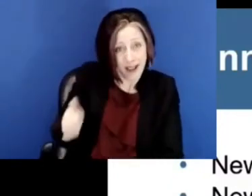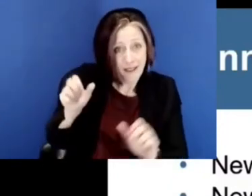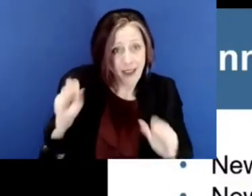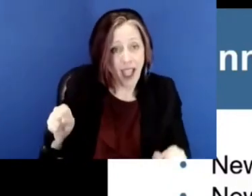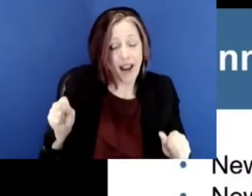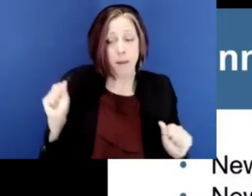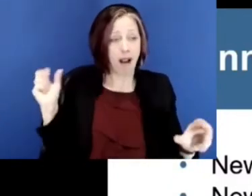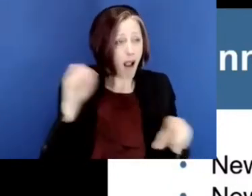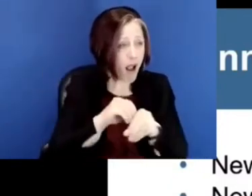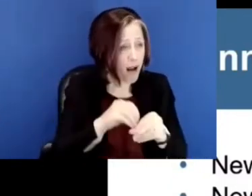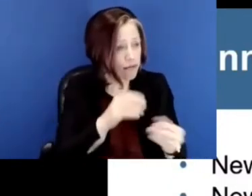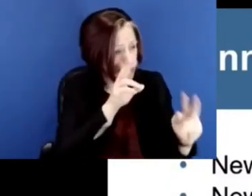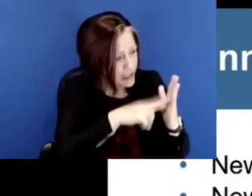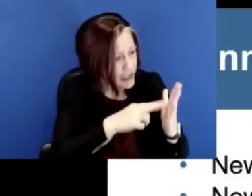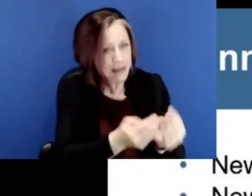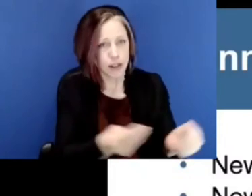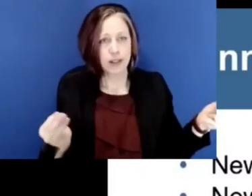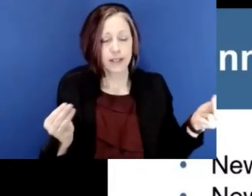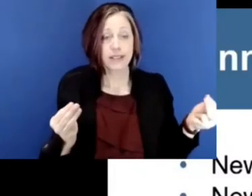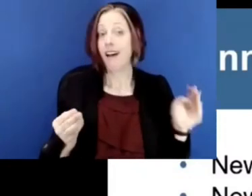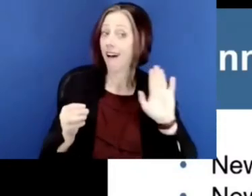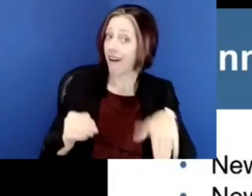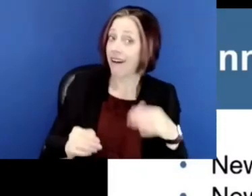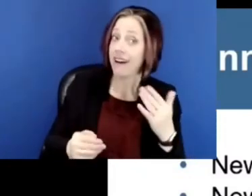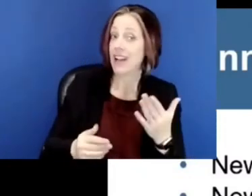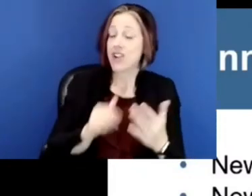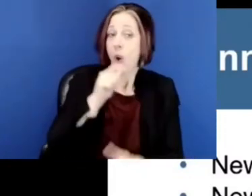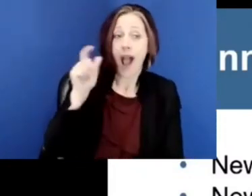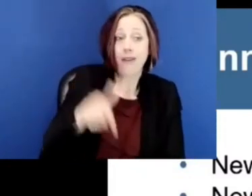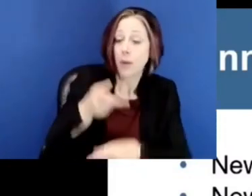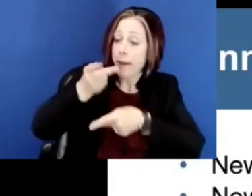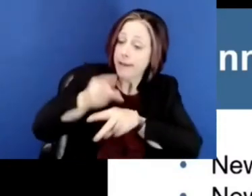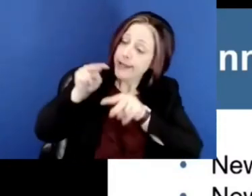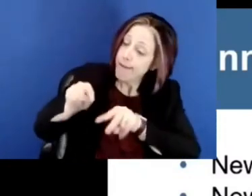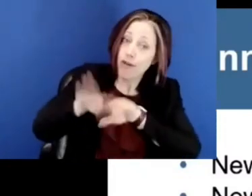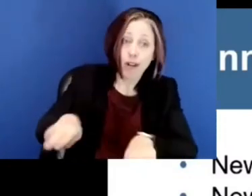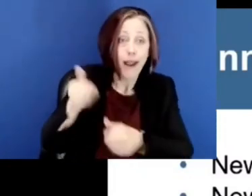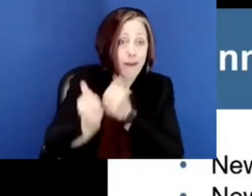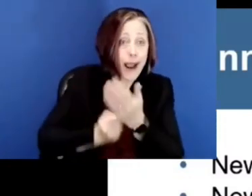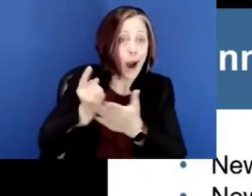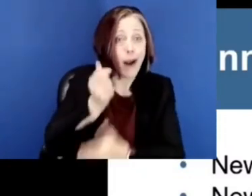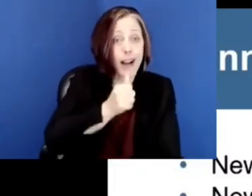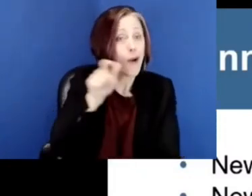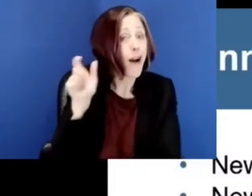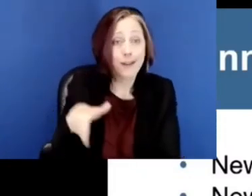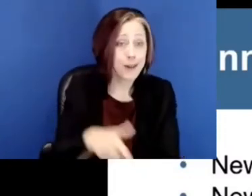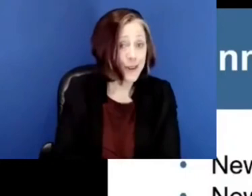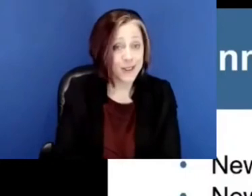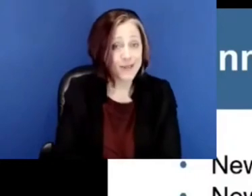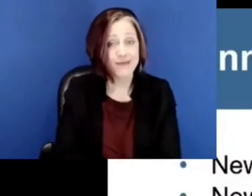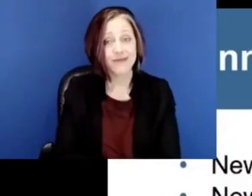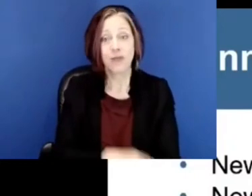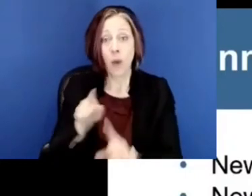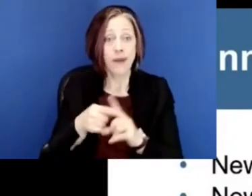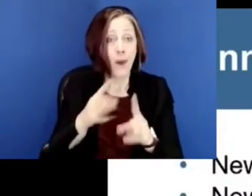research, engaging with materials. It turns out that you don't have to babysit children every hour of the day,